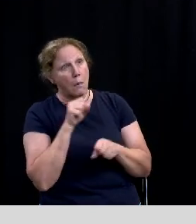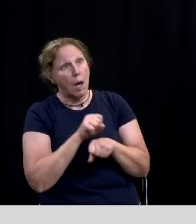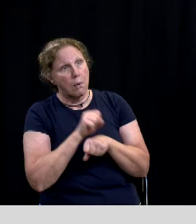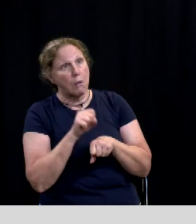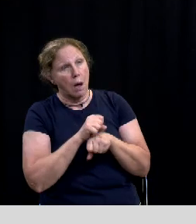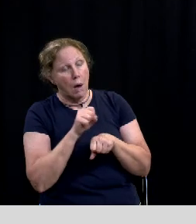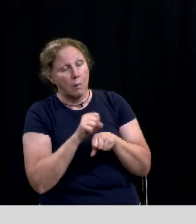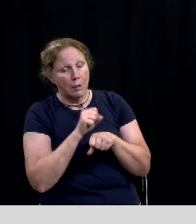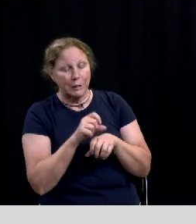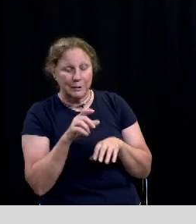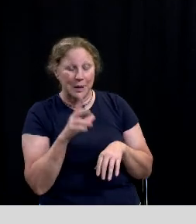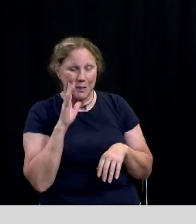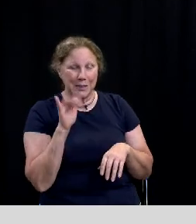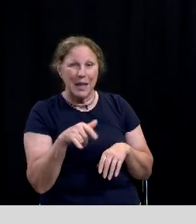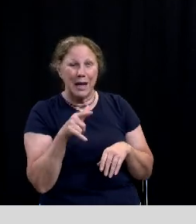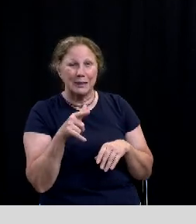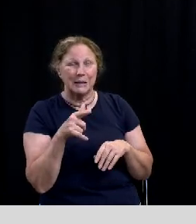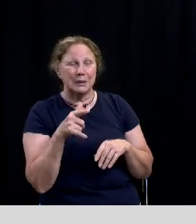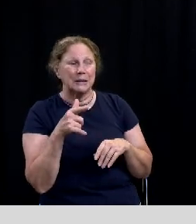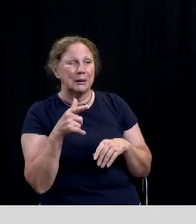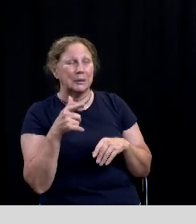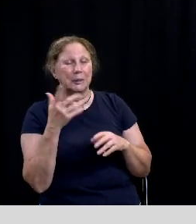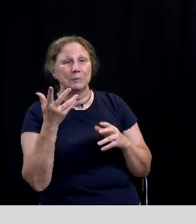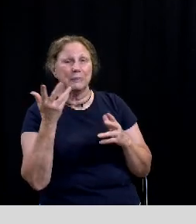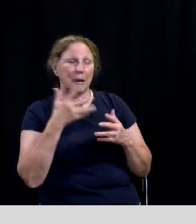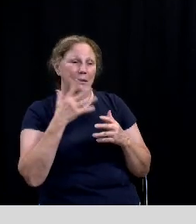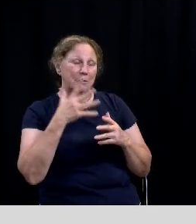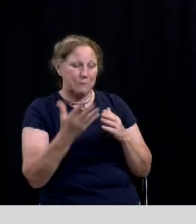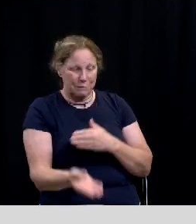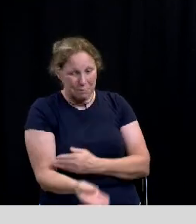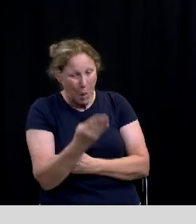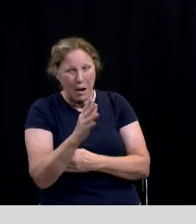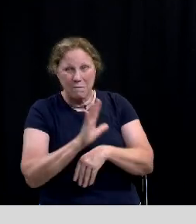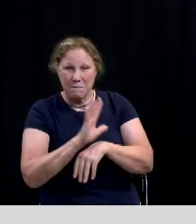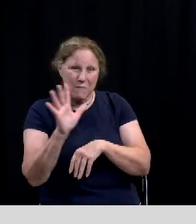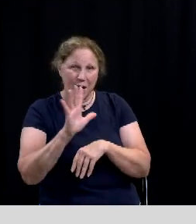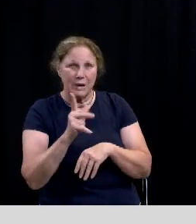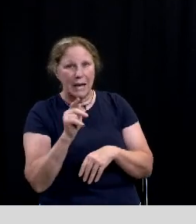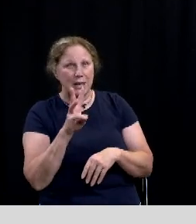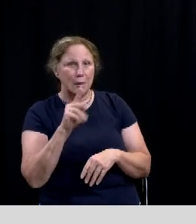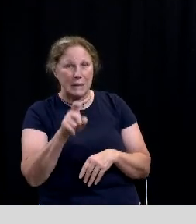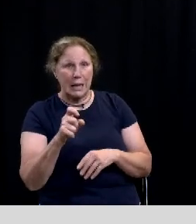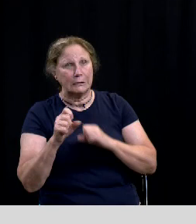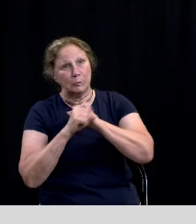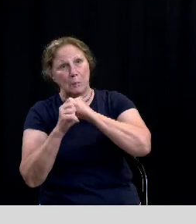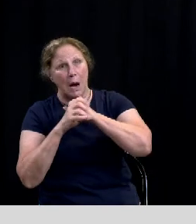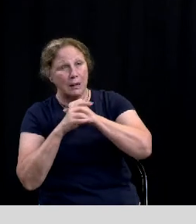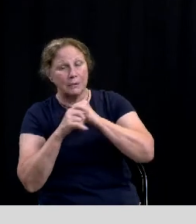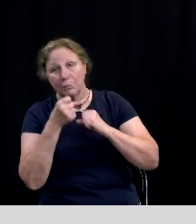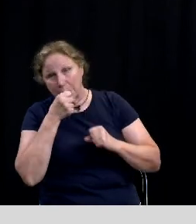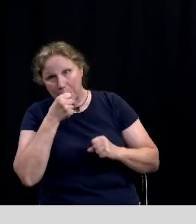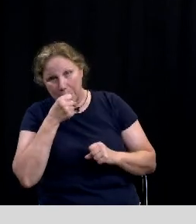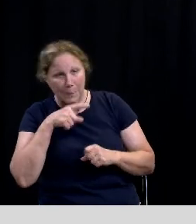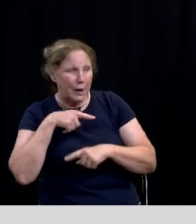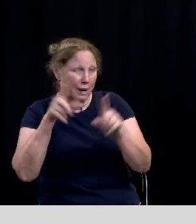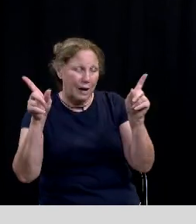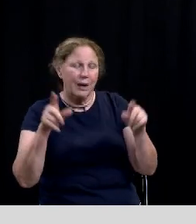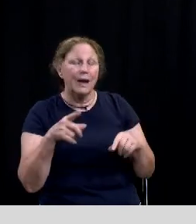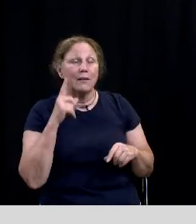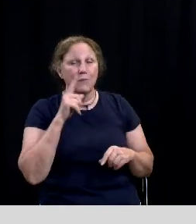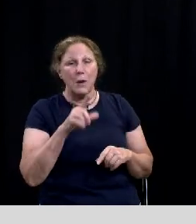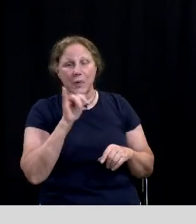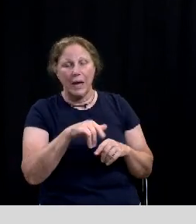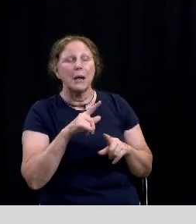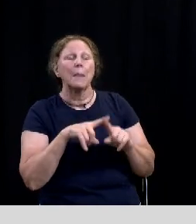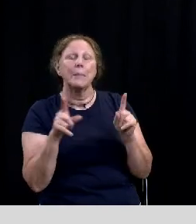all these presentations and those 5am uh kwtx remotes um for wonderland